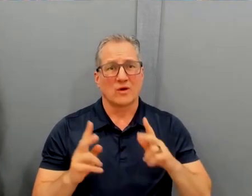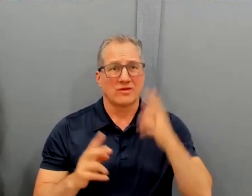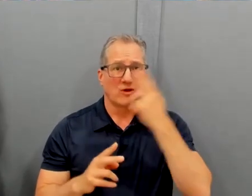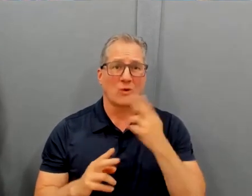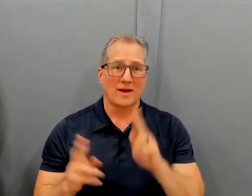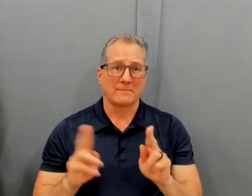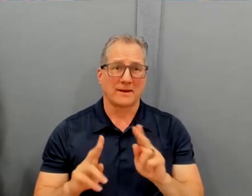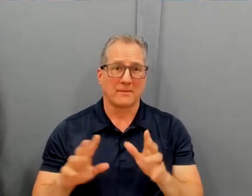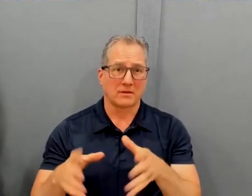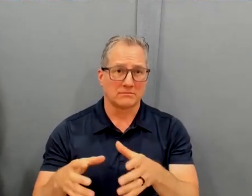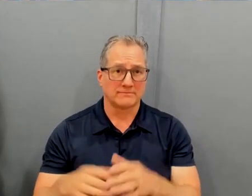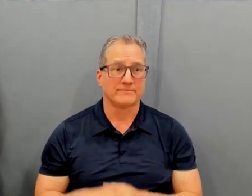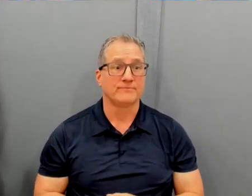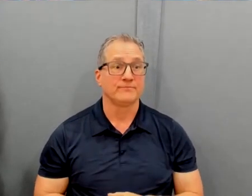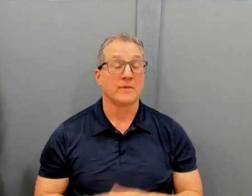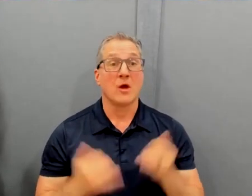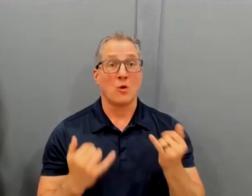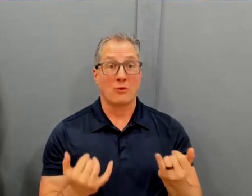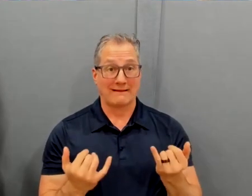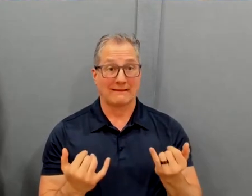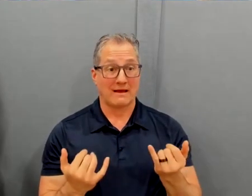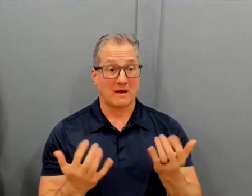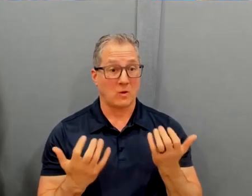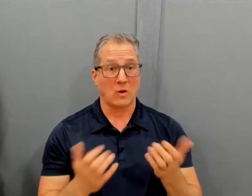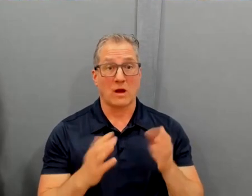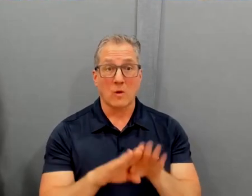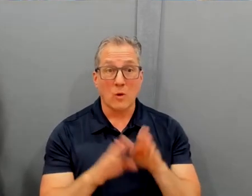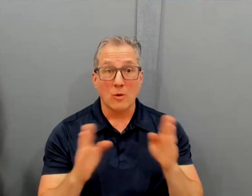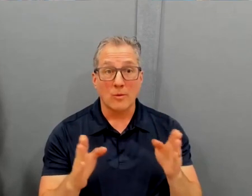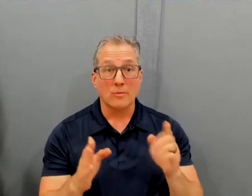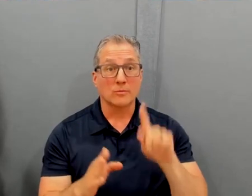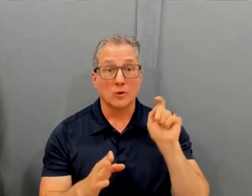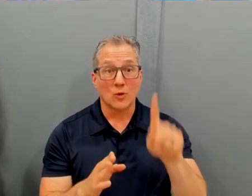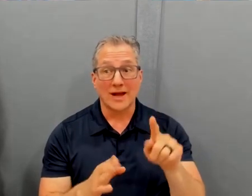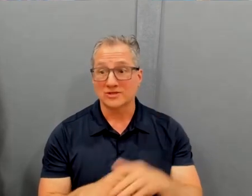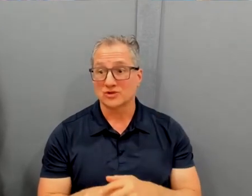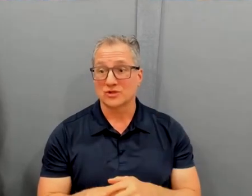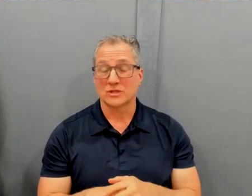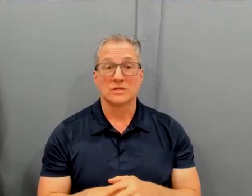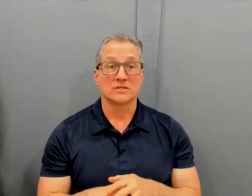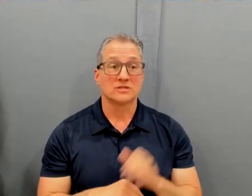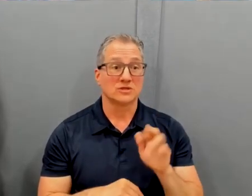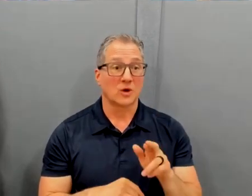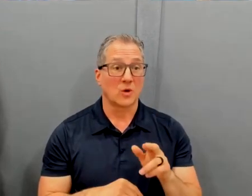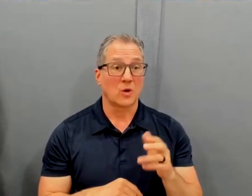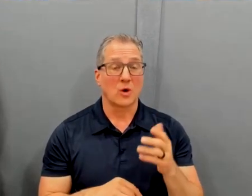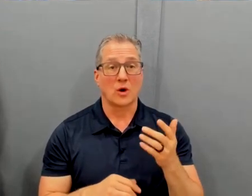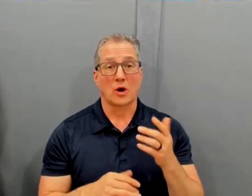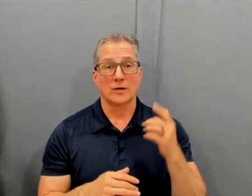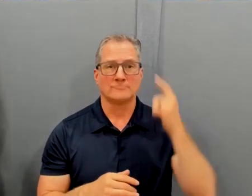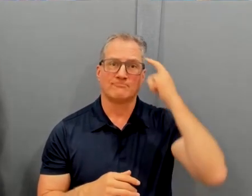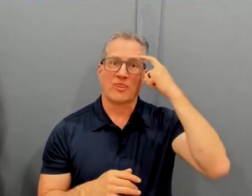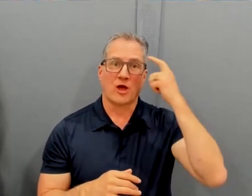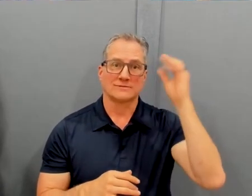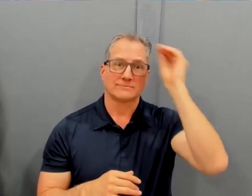So at this time, we'd like to open it up for any questions or inquiries that you have of